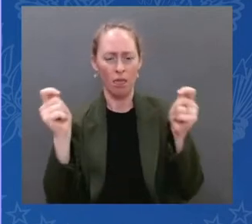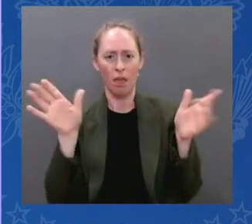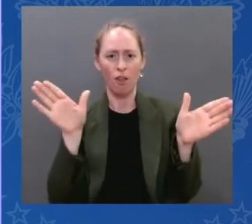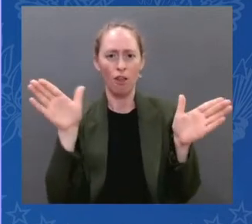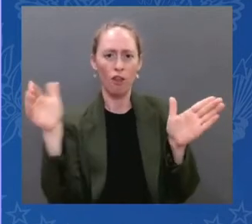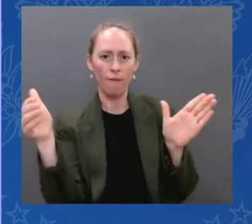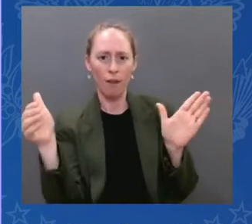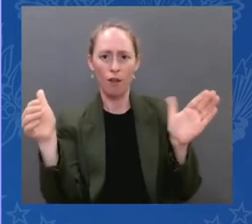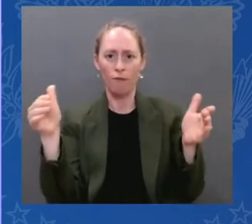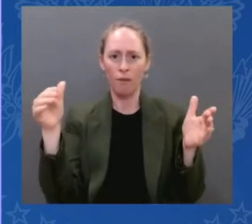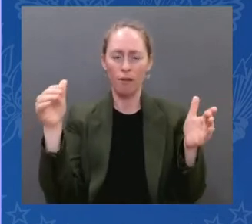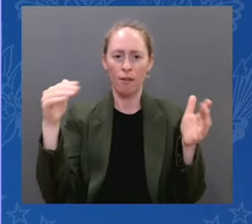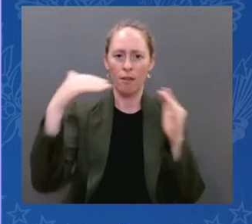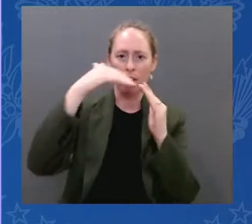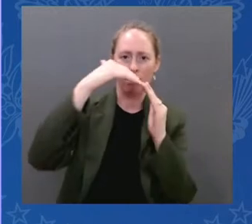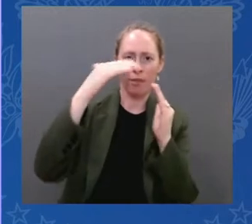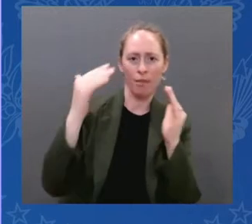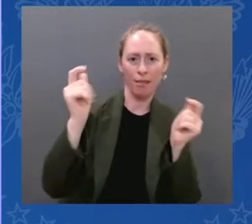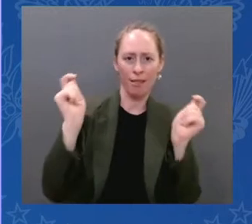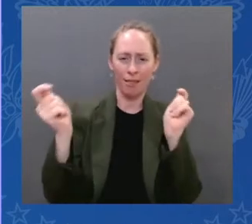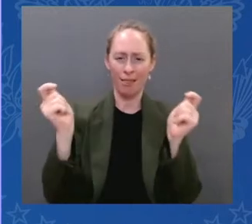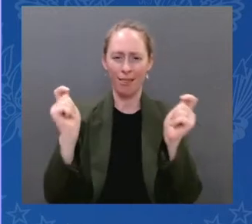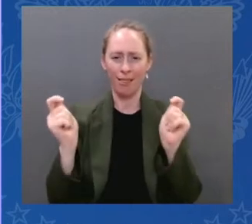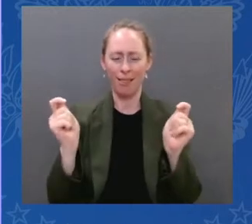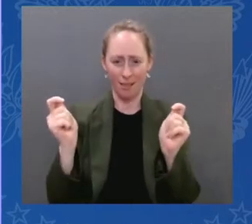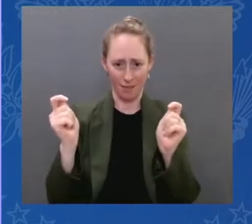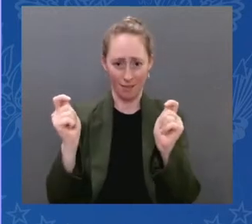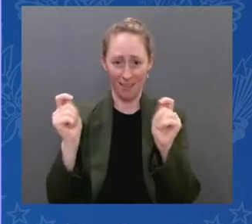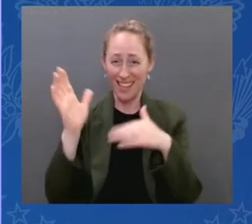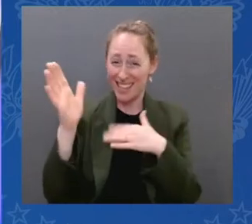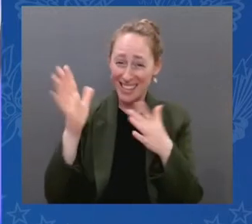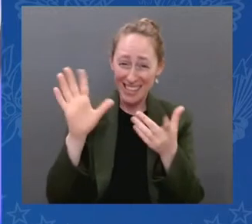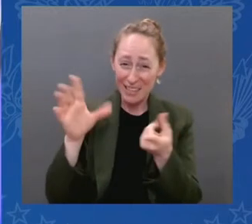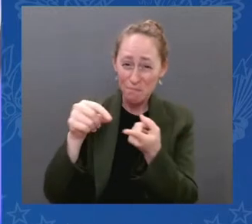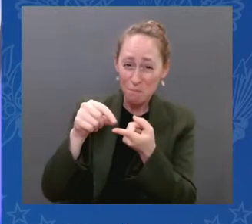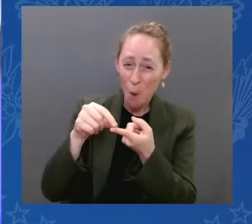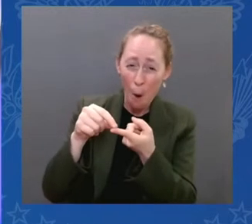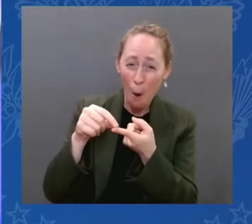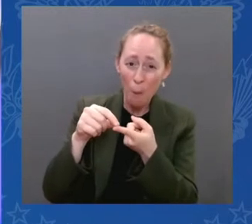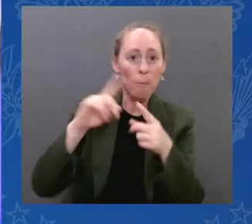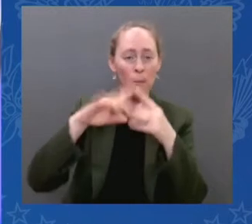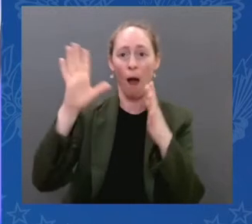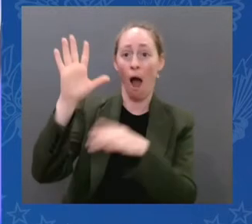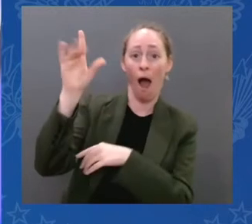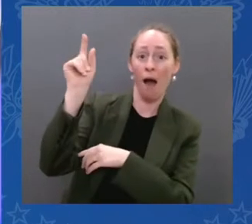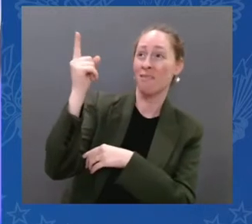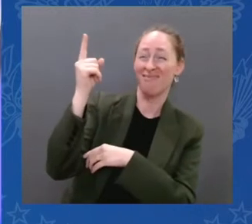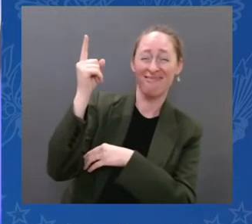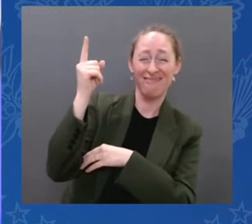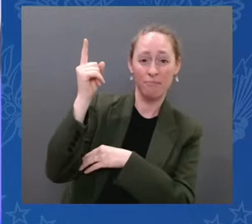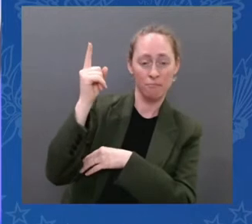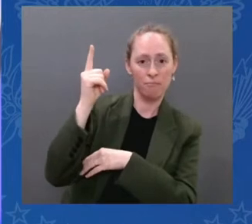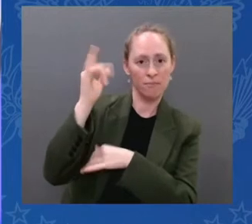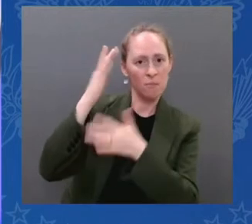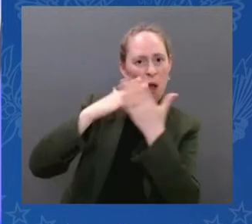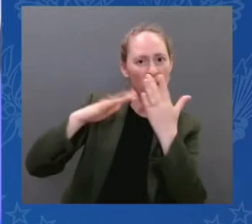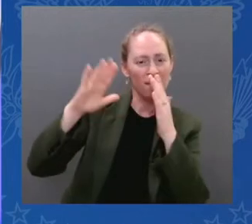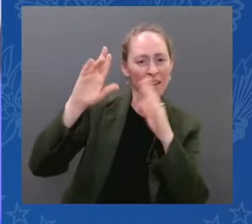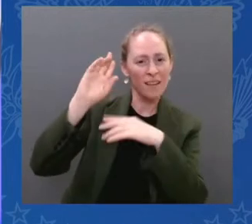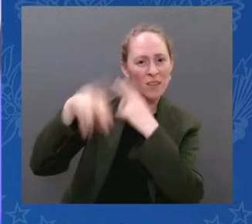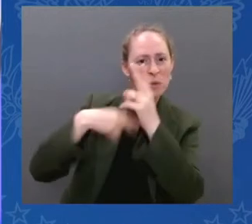You know, a hundred years ago, Mr. President, Madam Vice President, a hundred years ago, we thought there was only one galaxy.